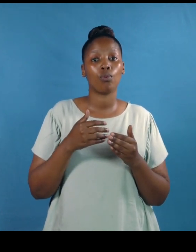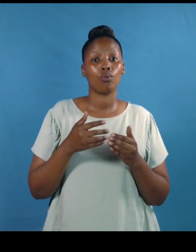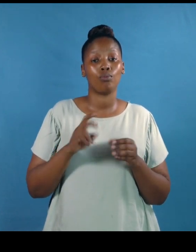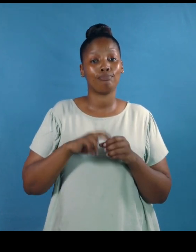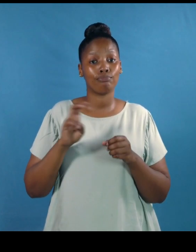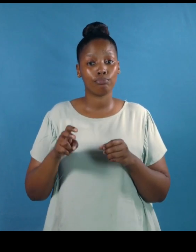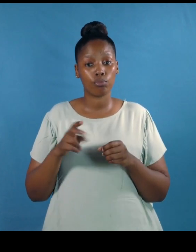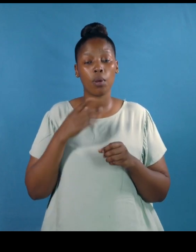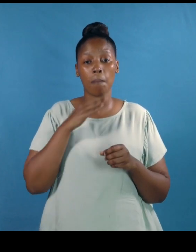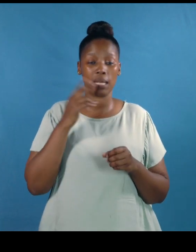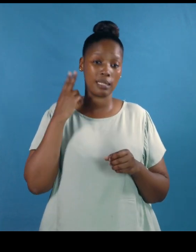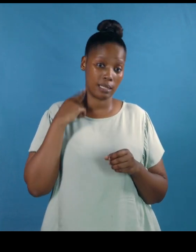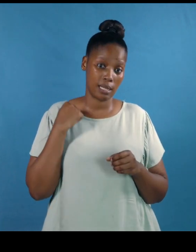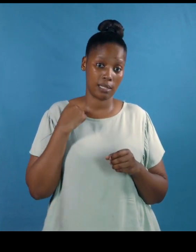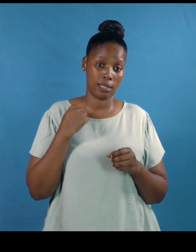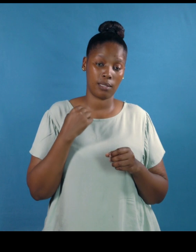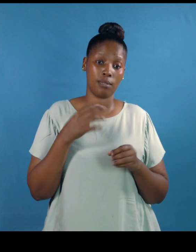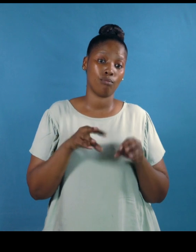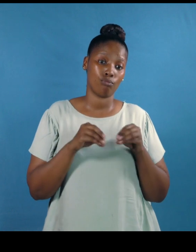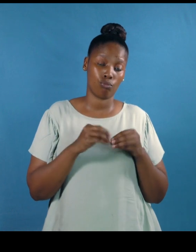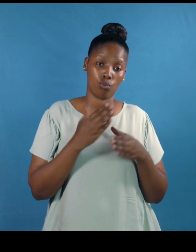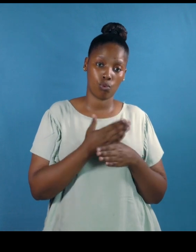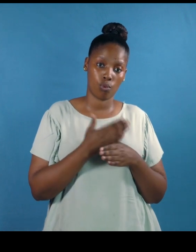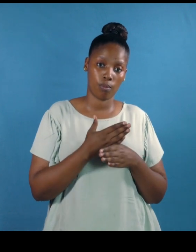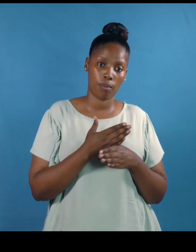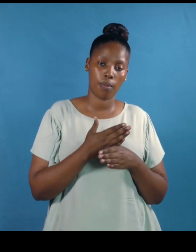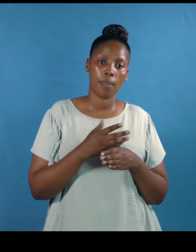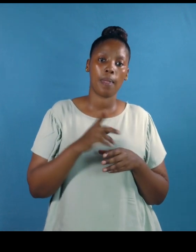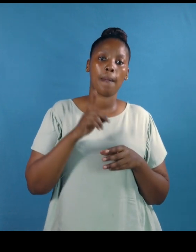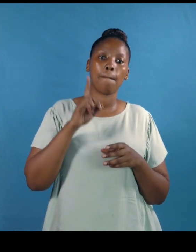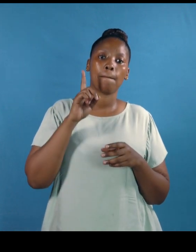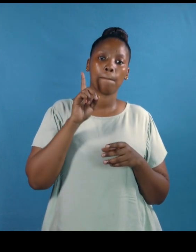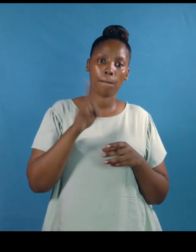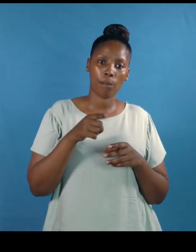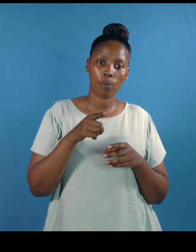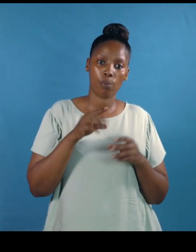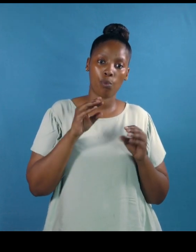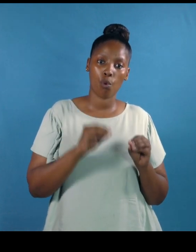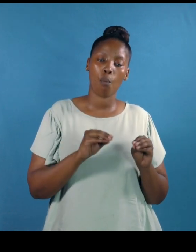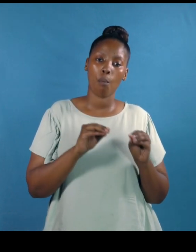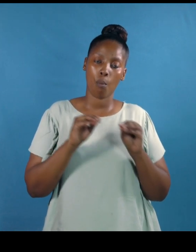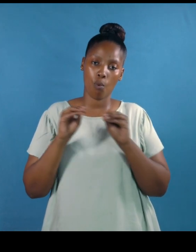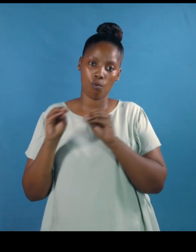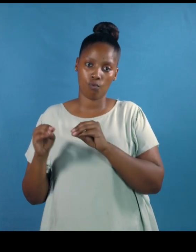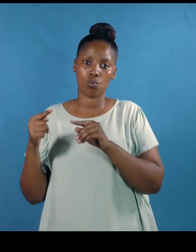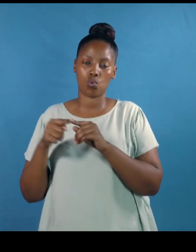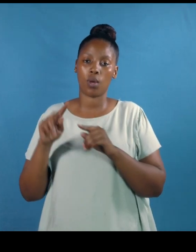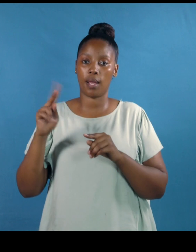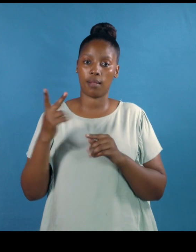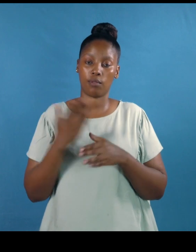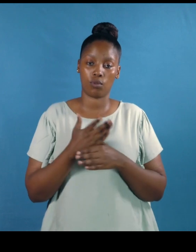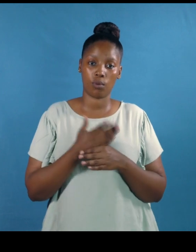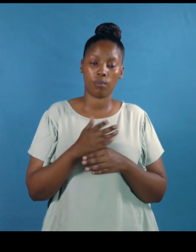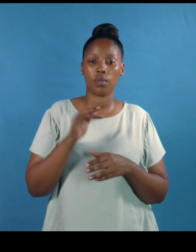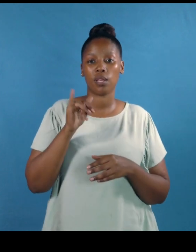do not job hop which means moving from one job to another too often if you do this you